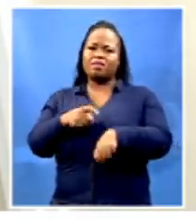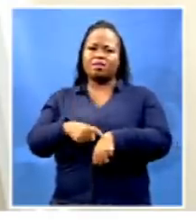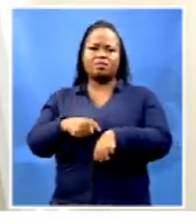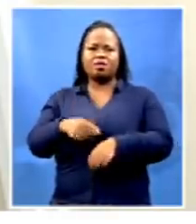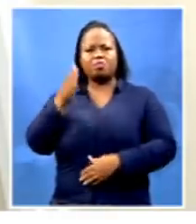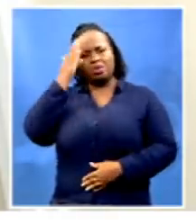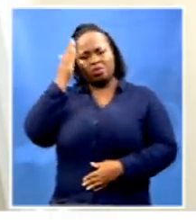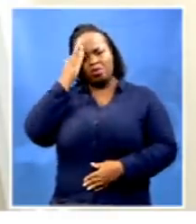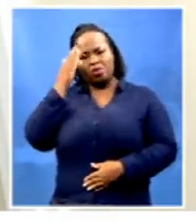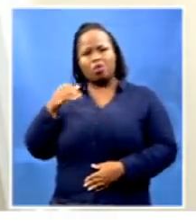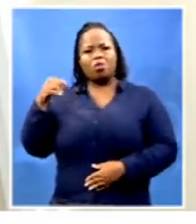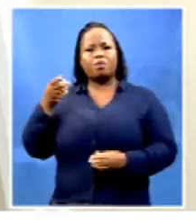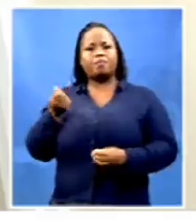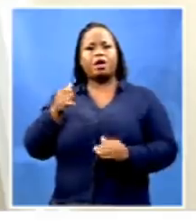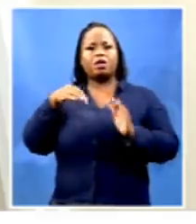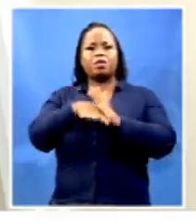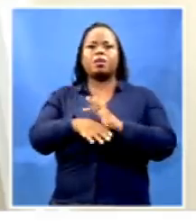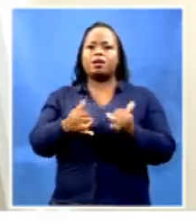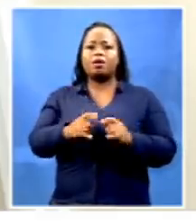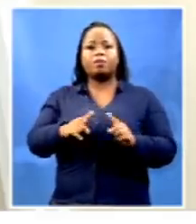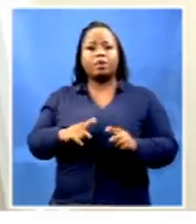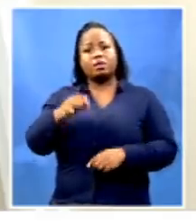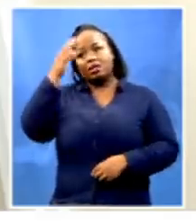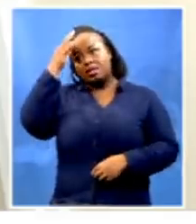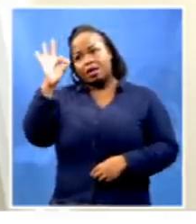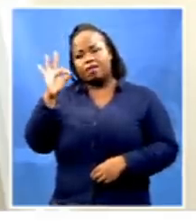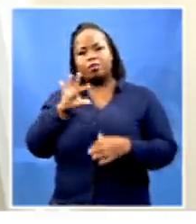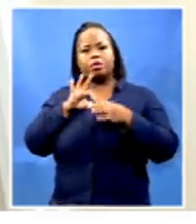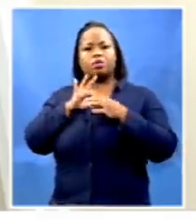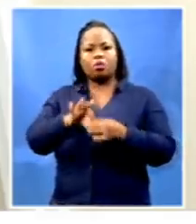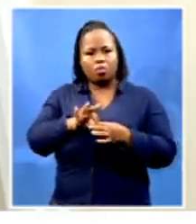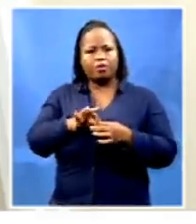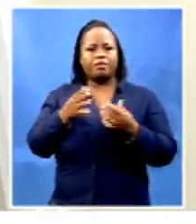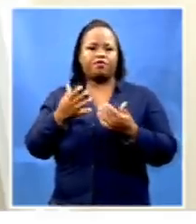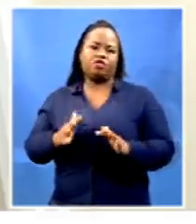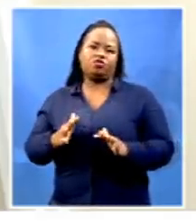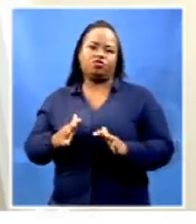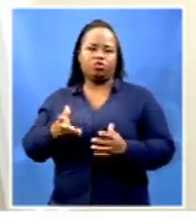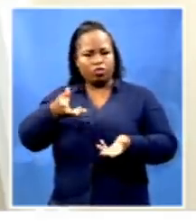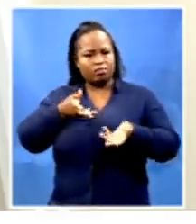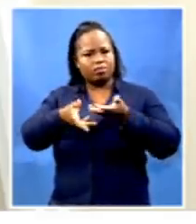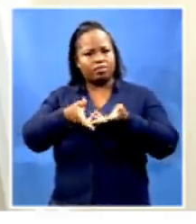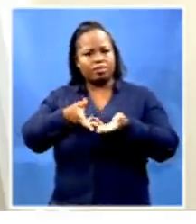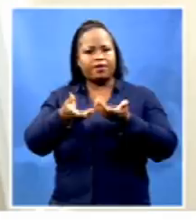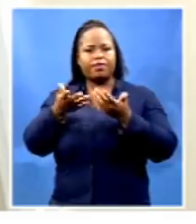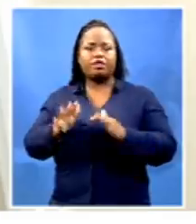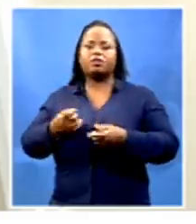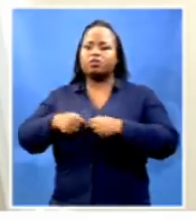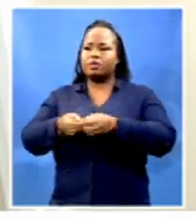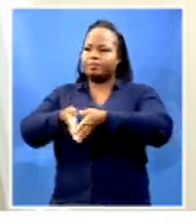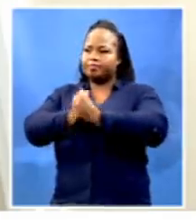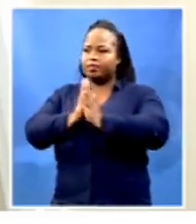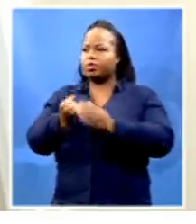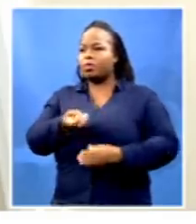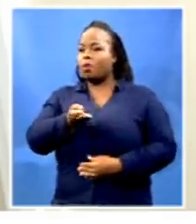they are losing some money, but the government has made commitment with them, is engaging with them. We appeal to all